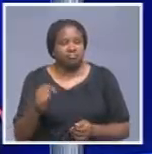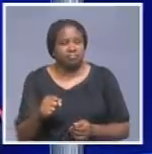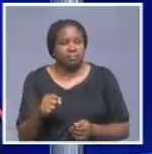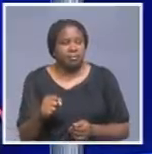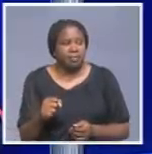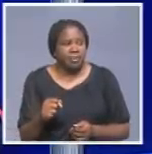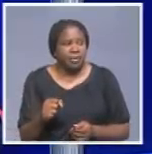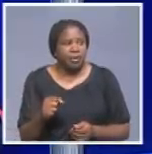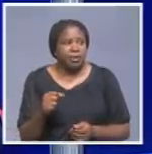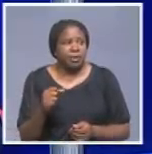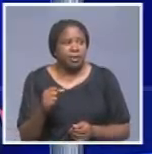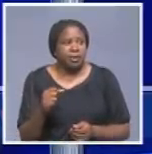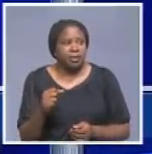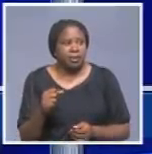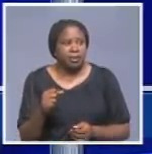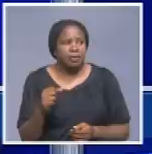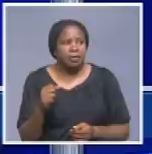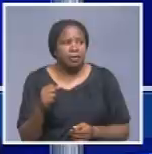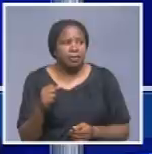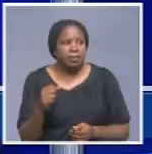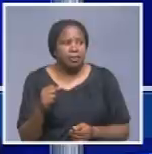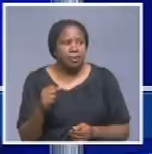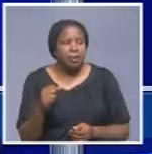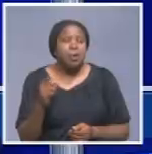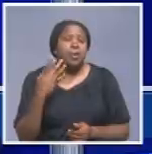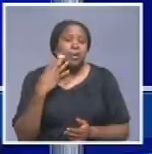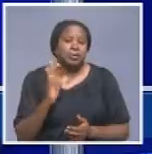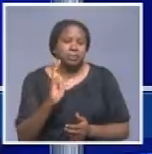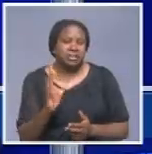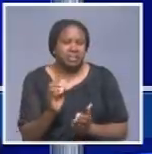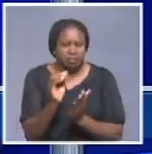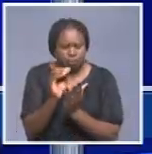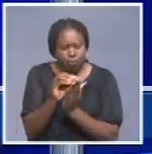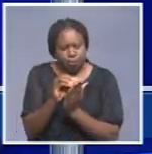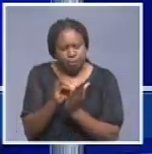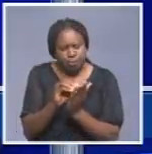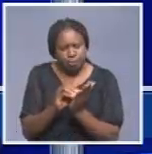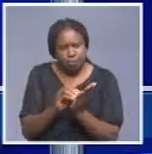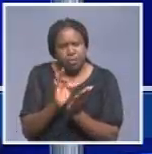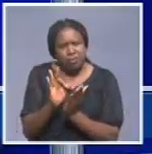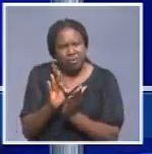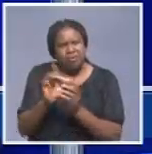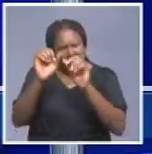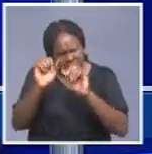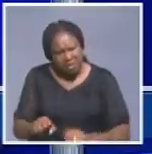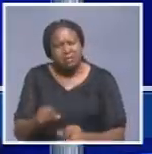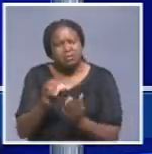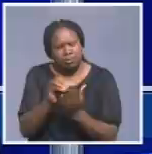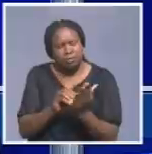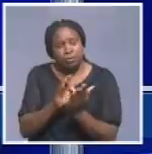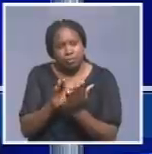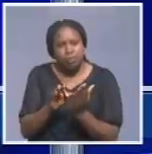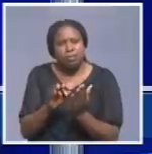passenger completes, there is a mandatory form which they have to complete. They give the